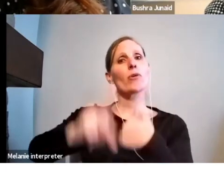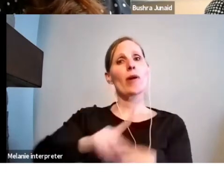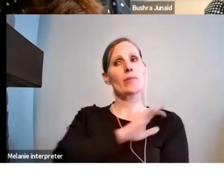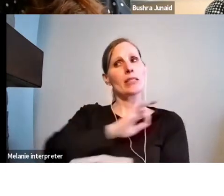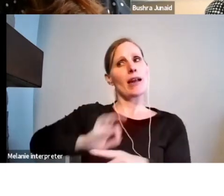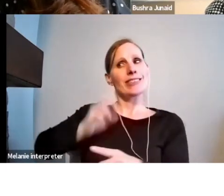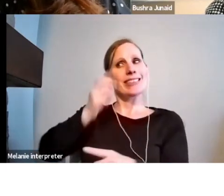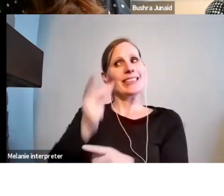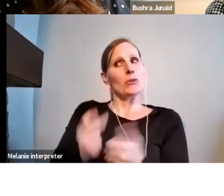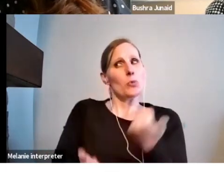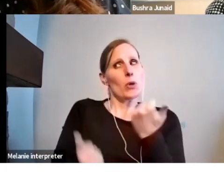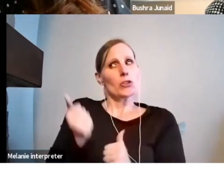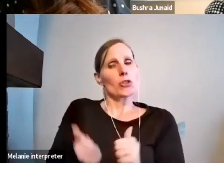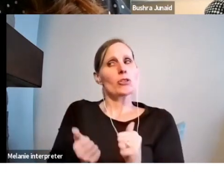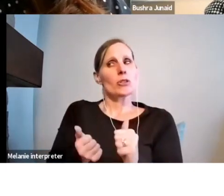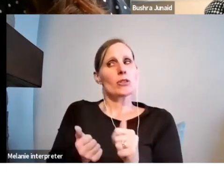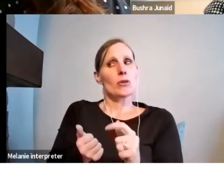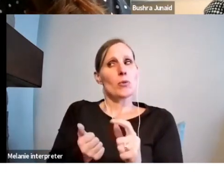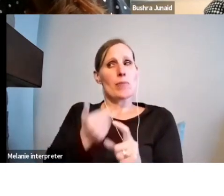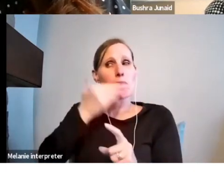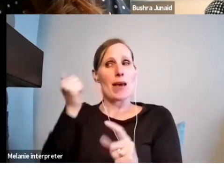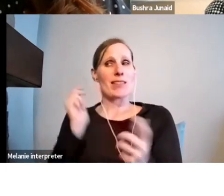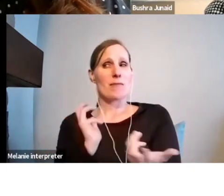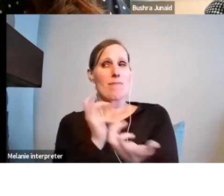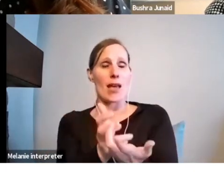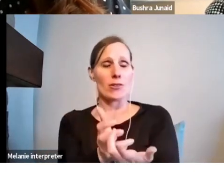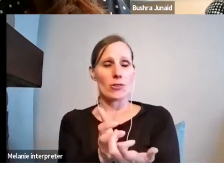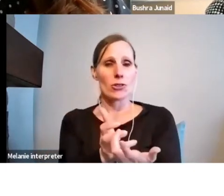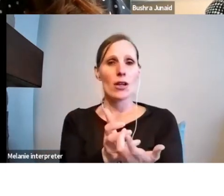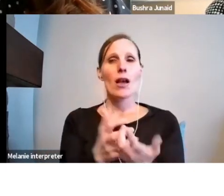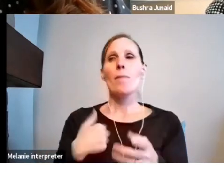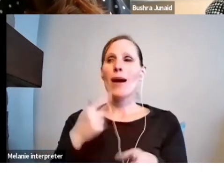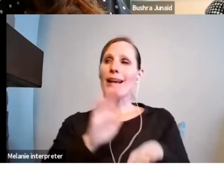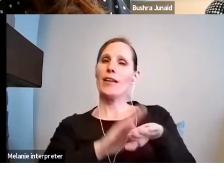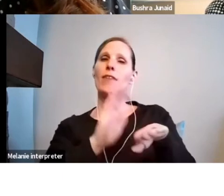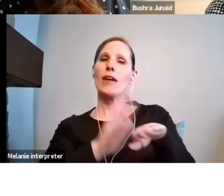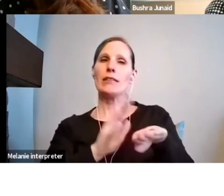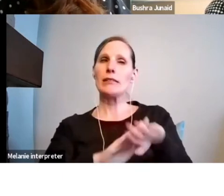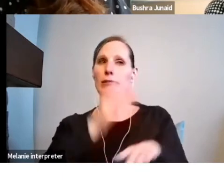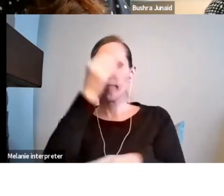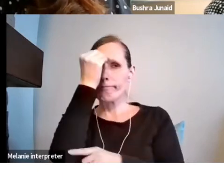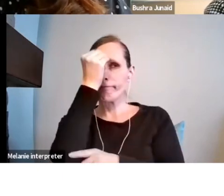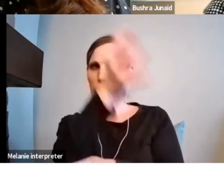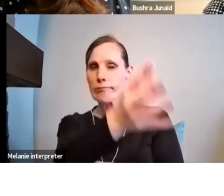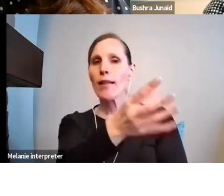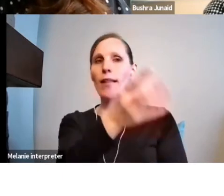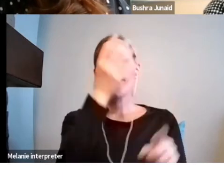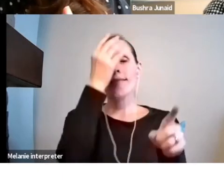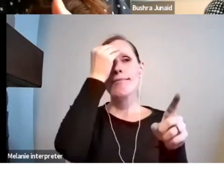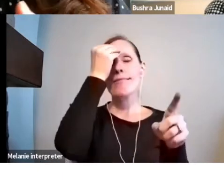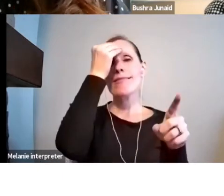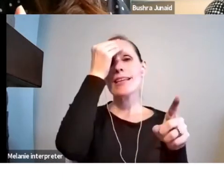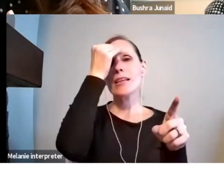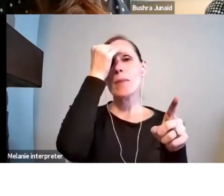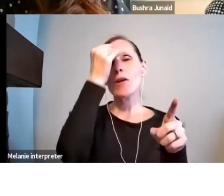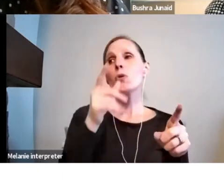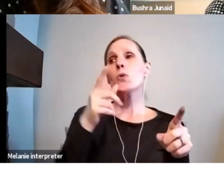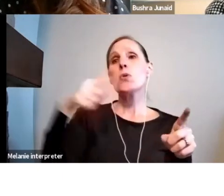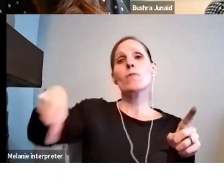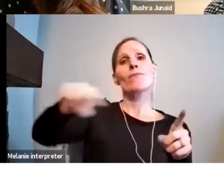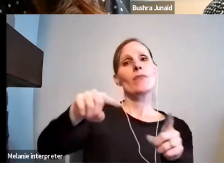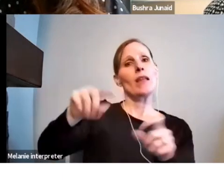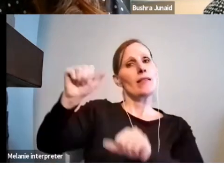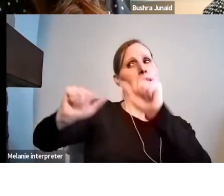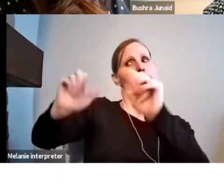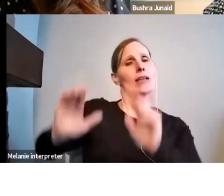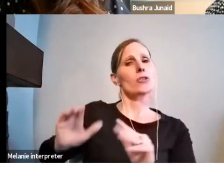suggestions that I sometimes give to applicants is think about the assessors that will be